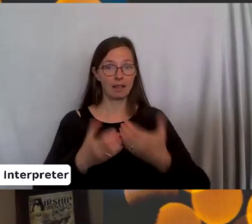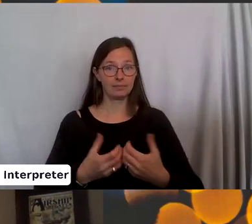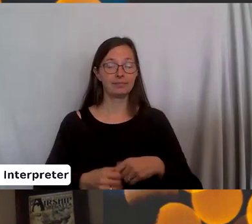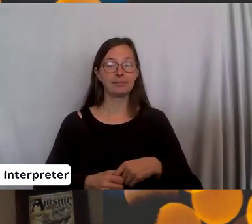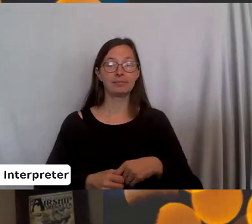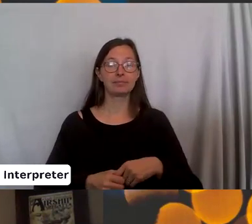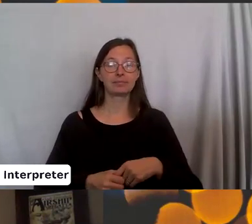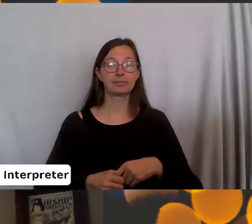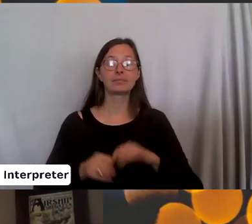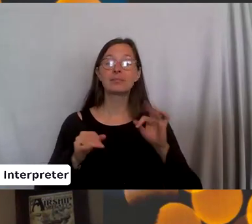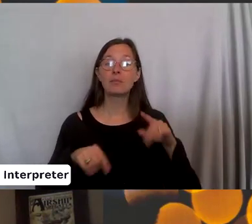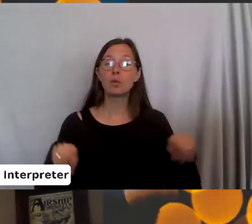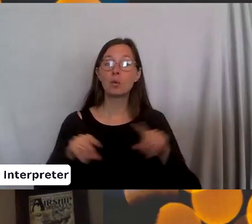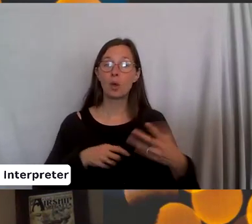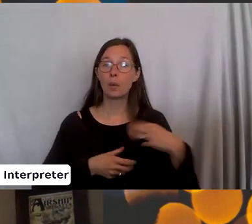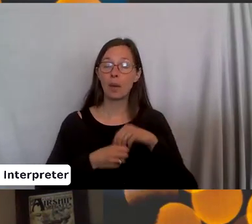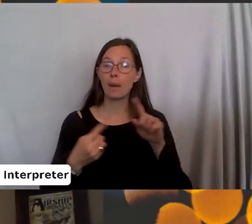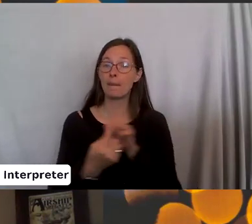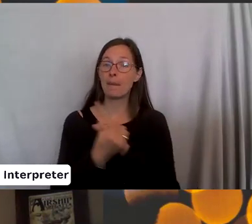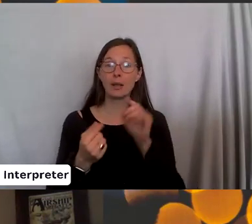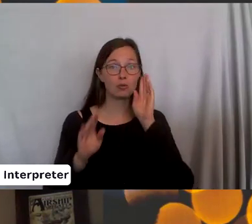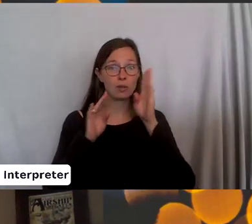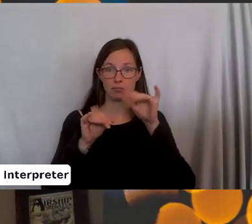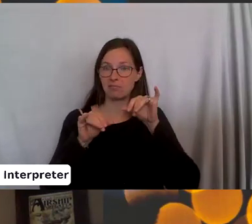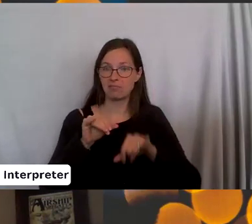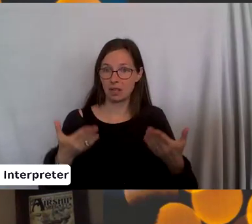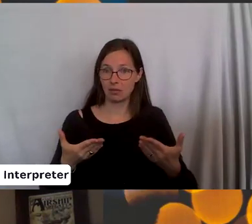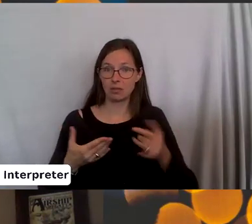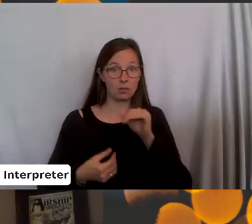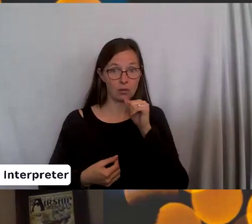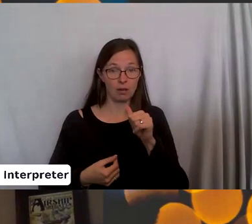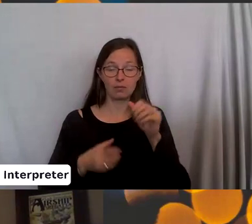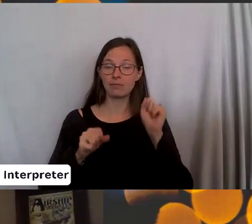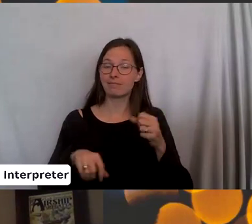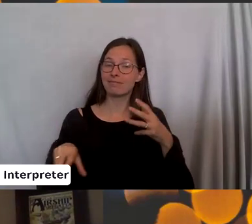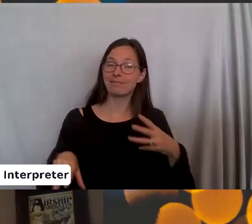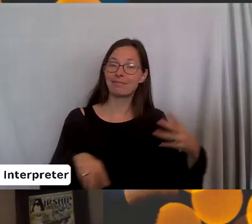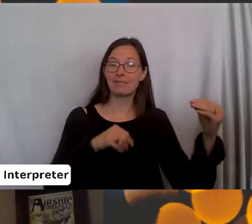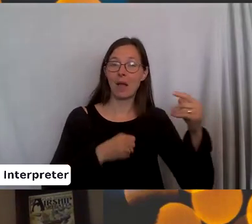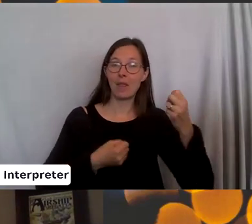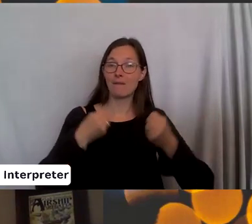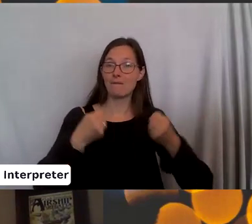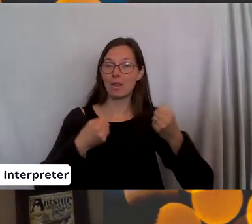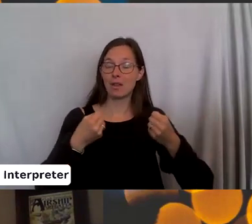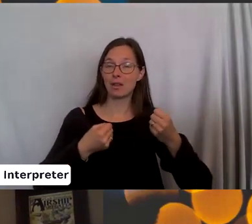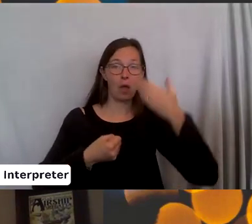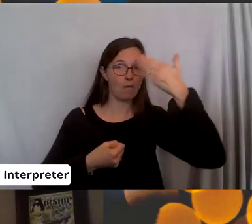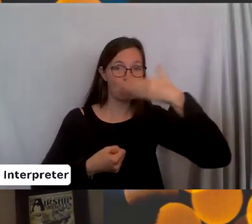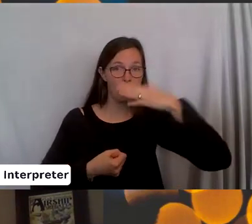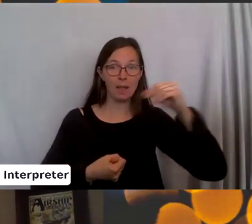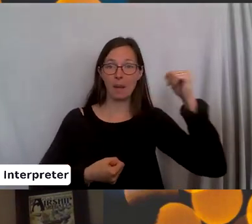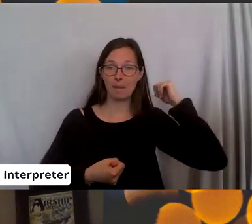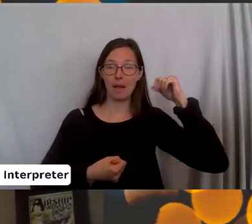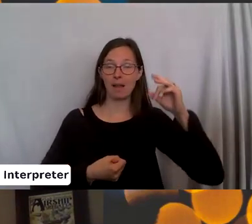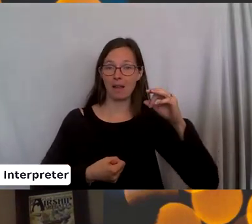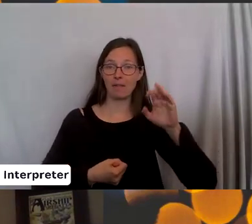And, um, so if you are a part of the meet and greet as well, um, just remain here. If you're not, if you could just exit the vehicle before and after the cabin, please keep your hands to yourself.